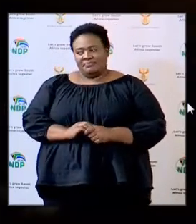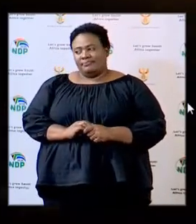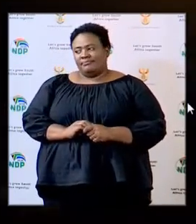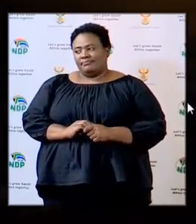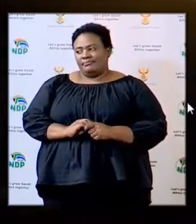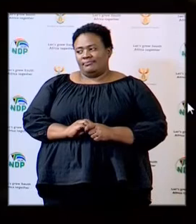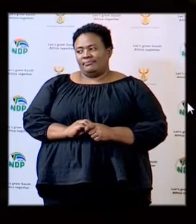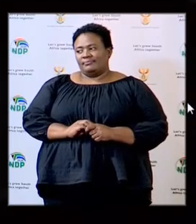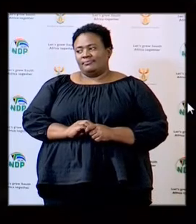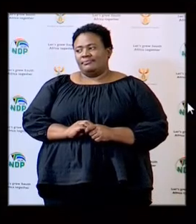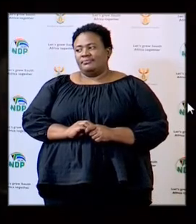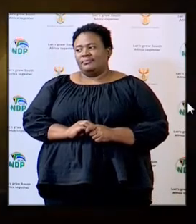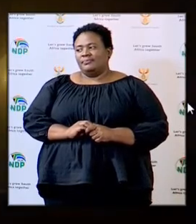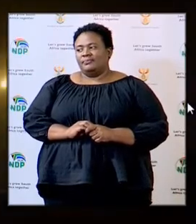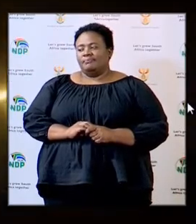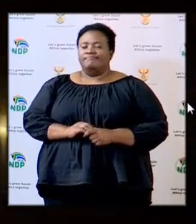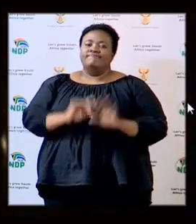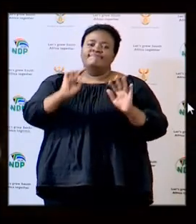thank you